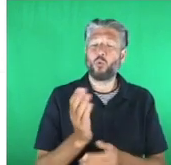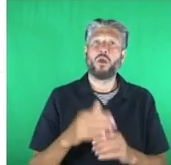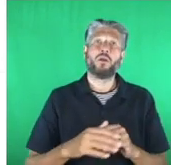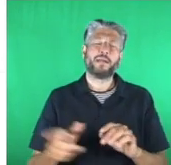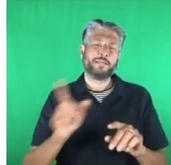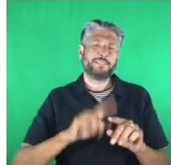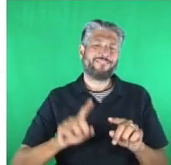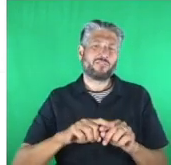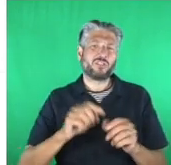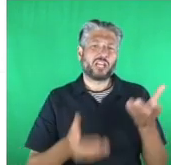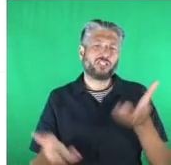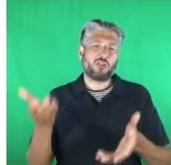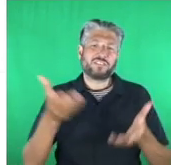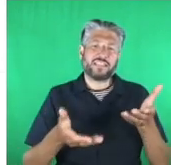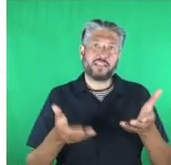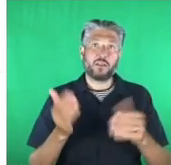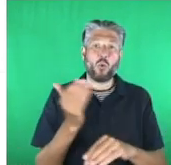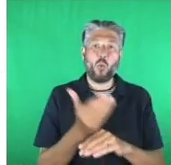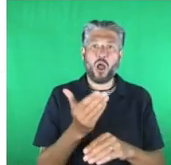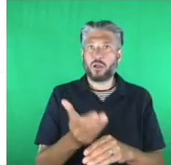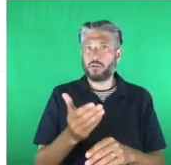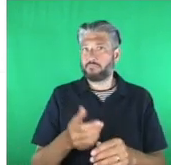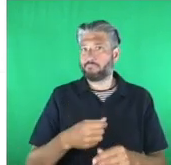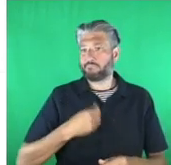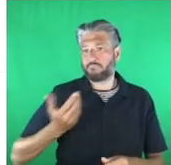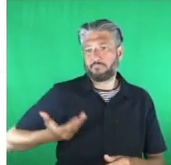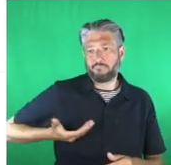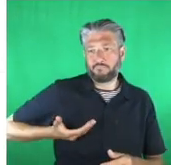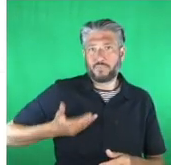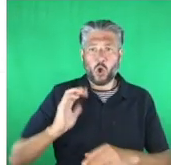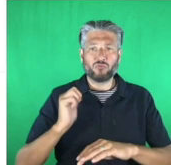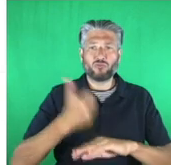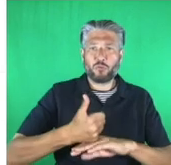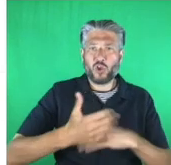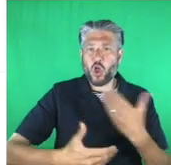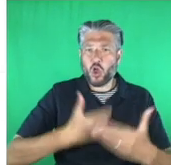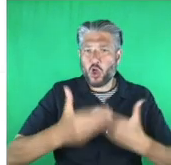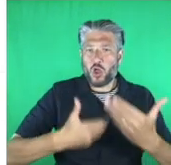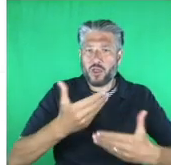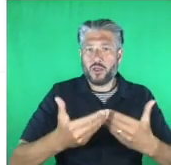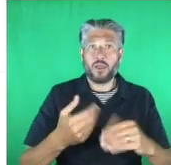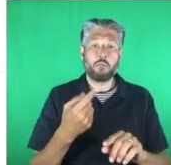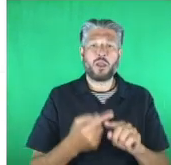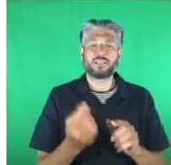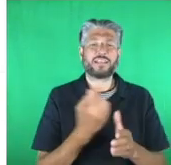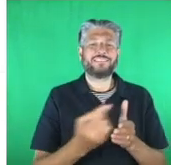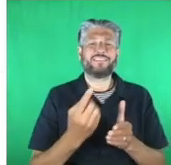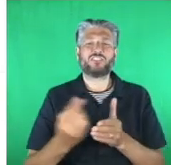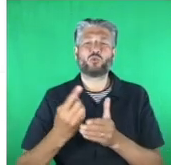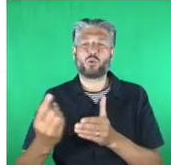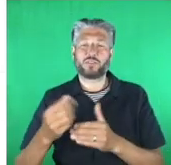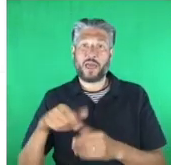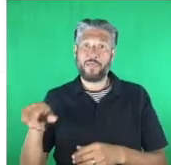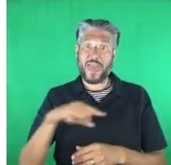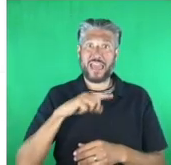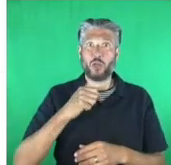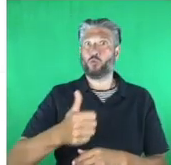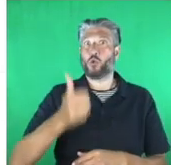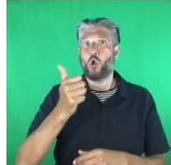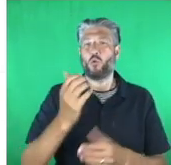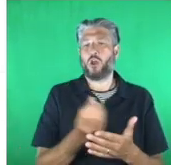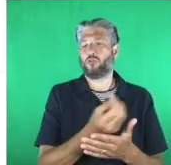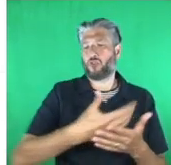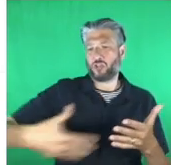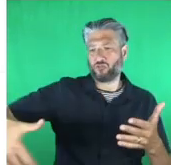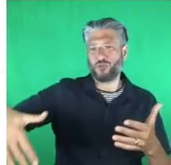closely with entrepreneurs and community groups on an individual level who really understand what's going on in the grassroots, ground level stuff. So, so